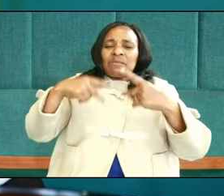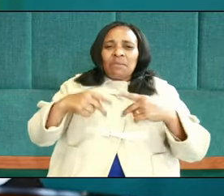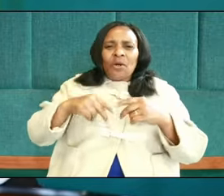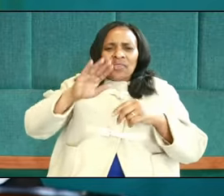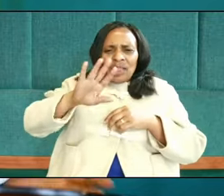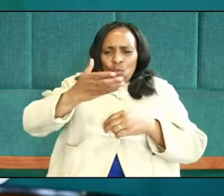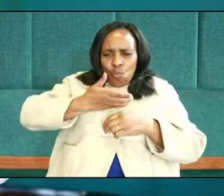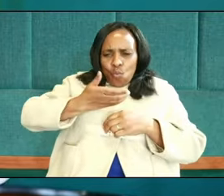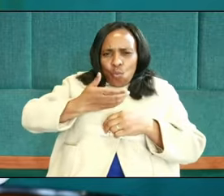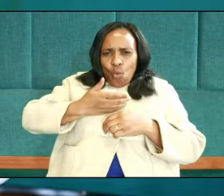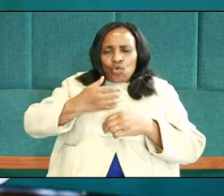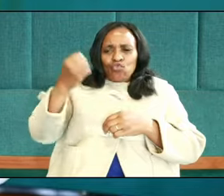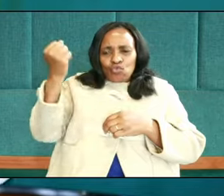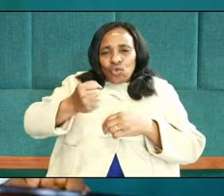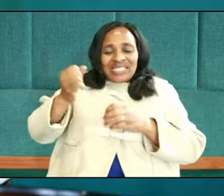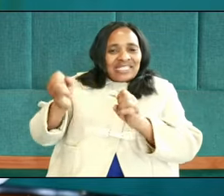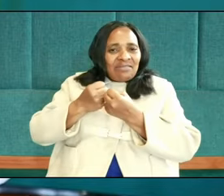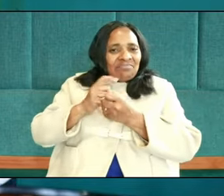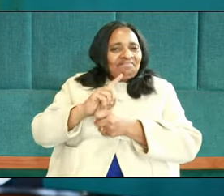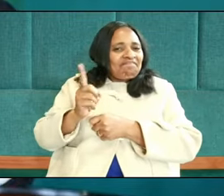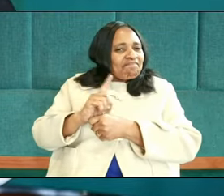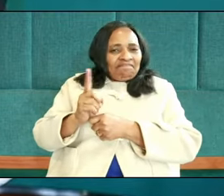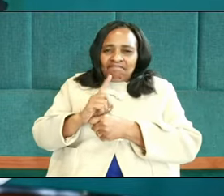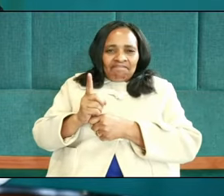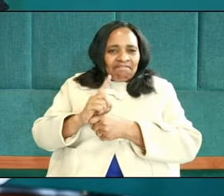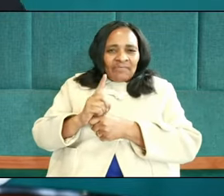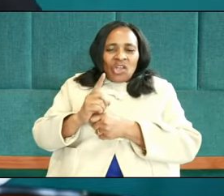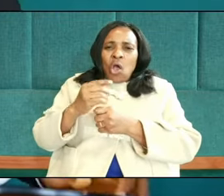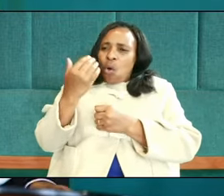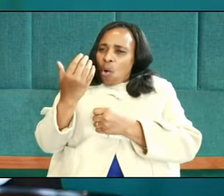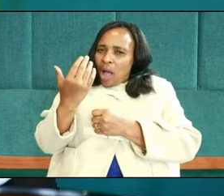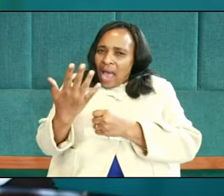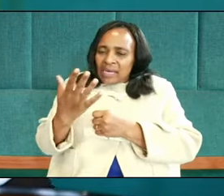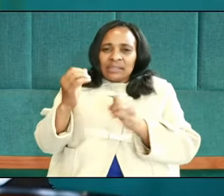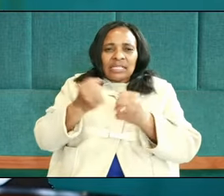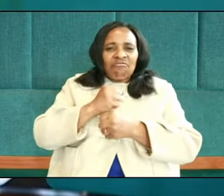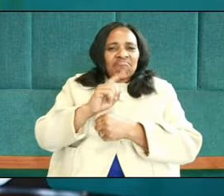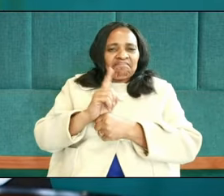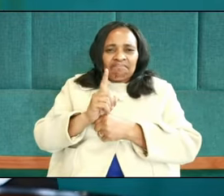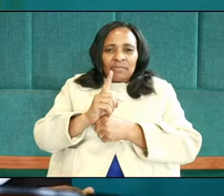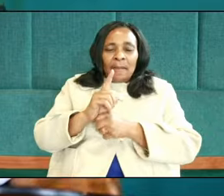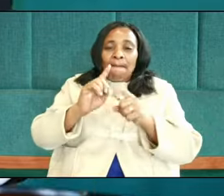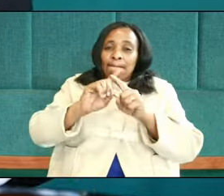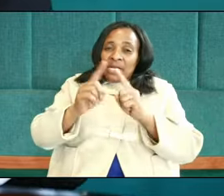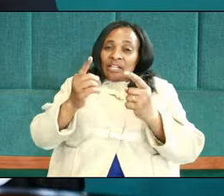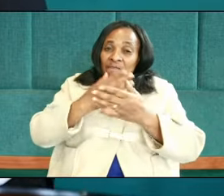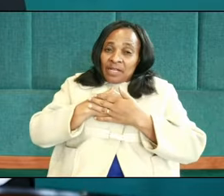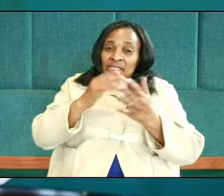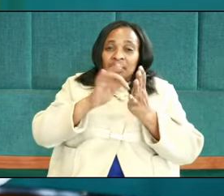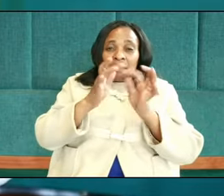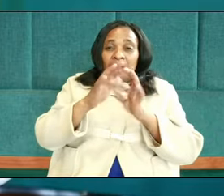their own sword that saved them, nor did their own arm save them. Friends, the Bible says in